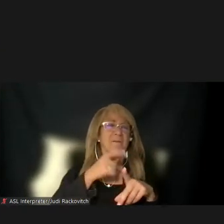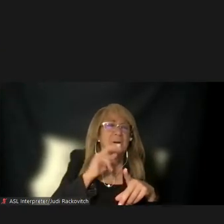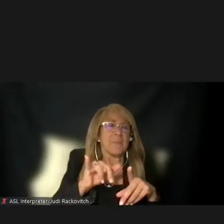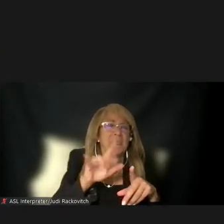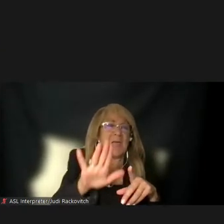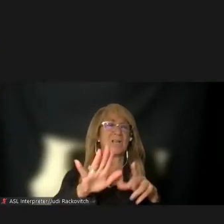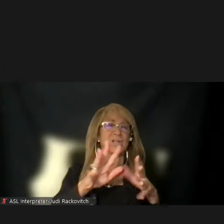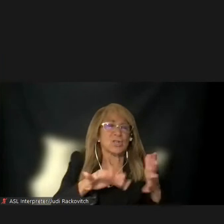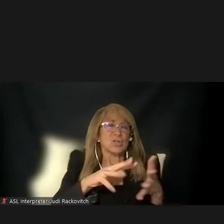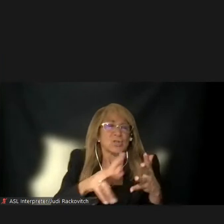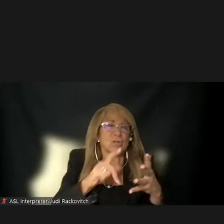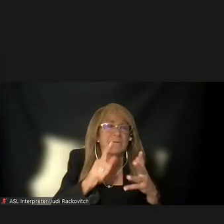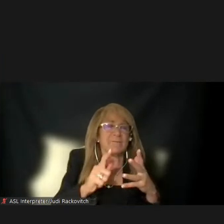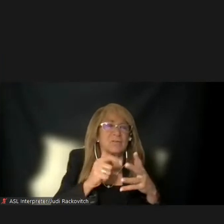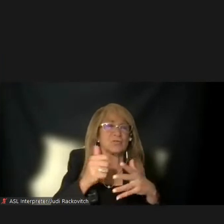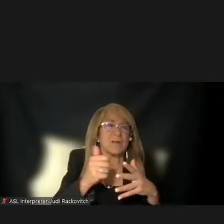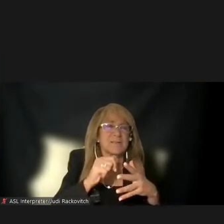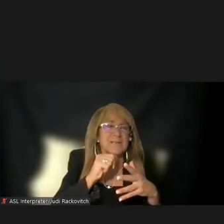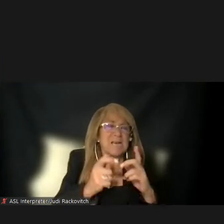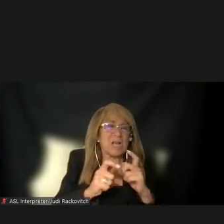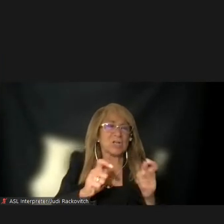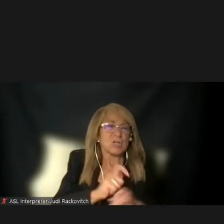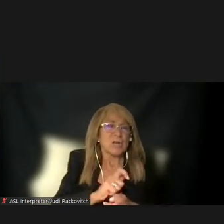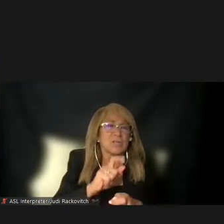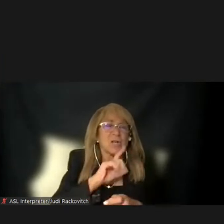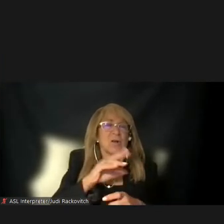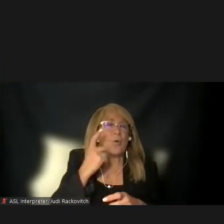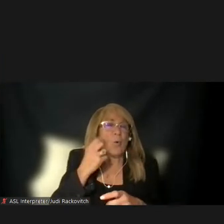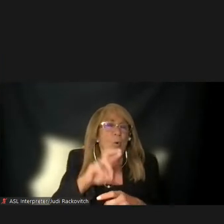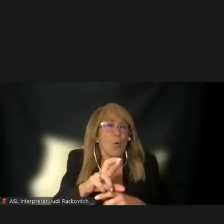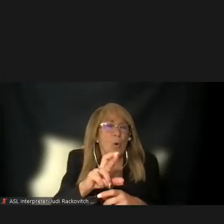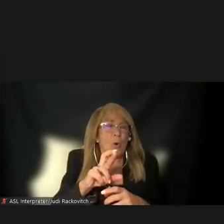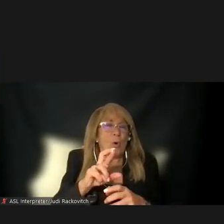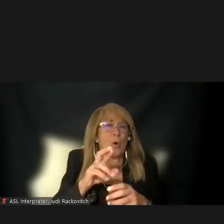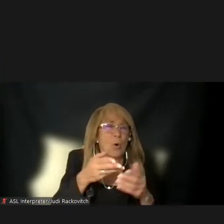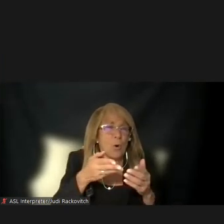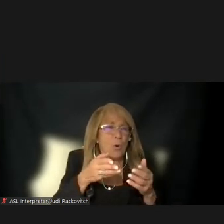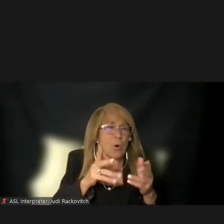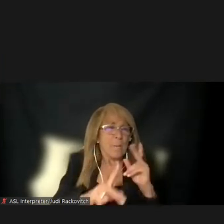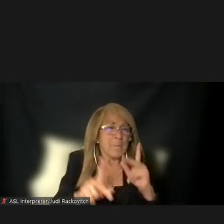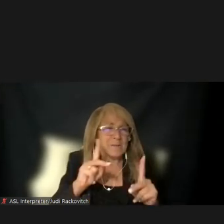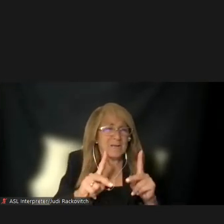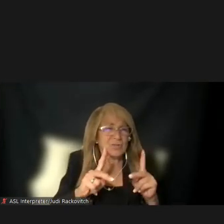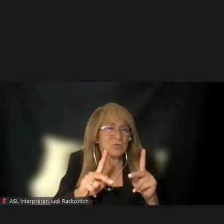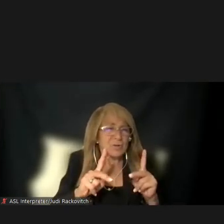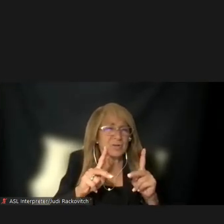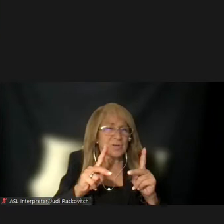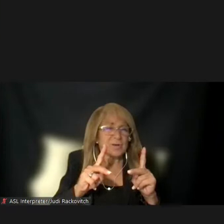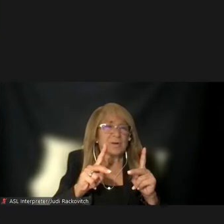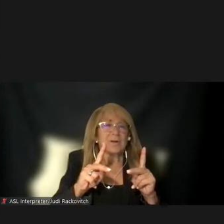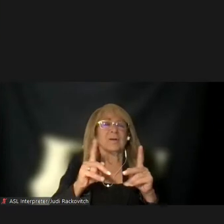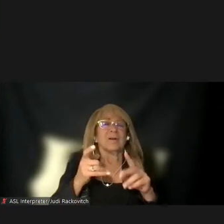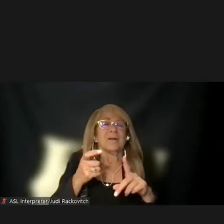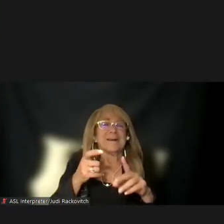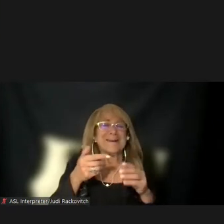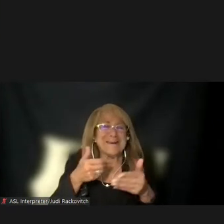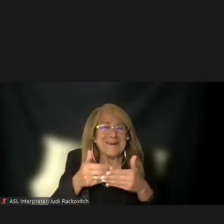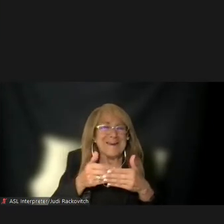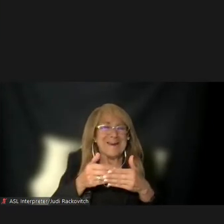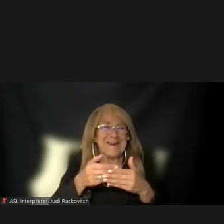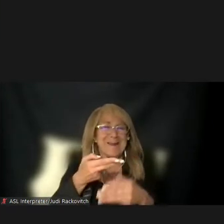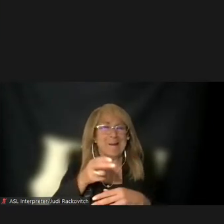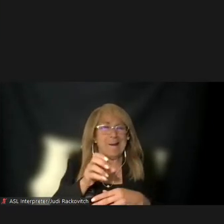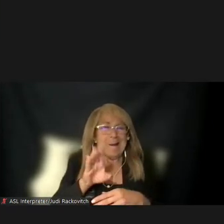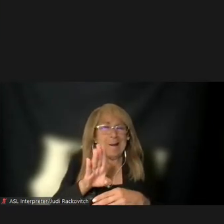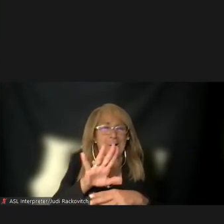change access to transit, transit services, or pedestrian circulation near transit stations and hubs. With respect to changes in traffic in neighborhoods